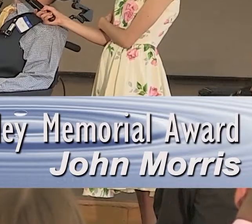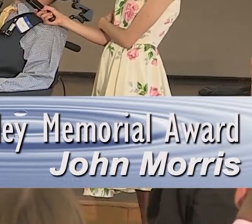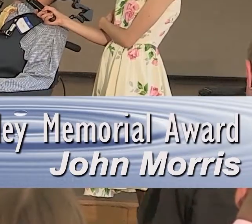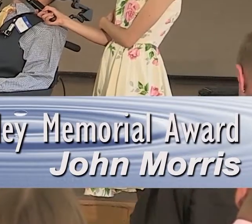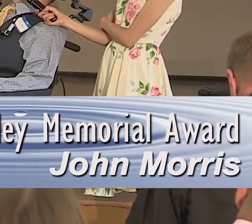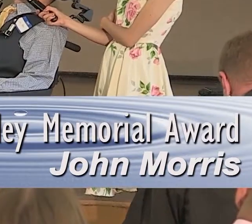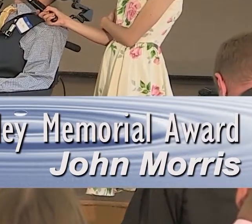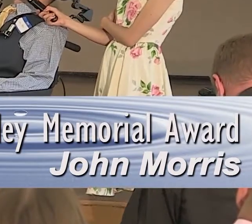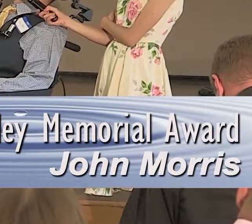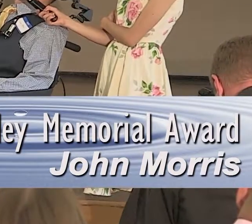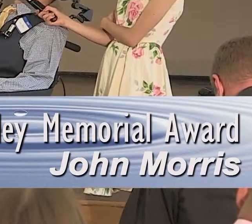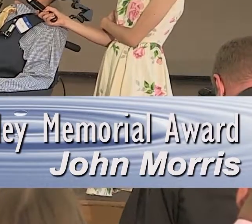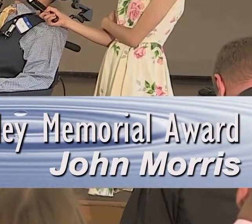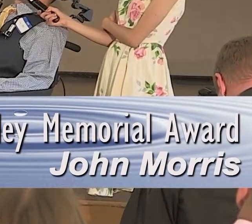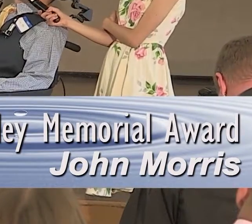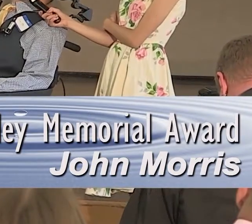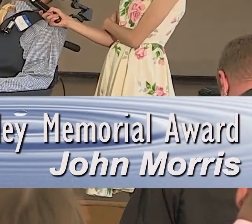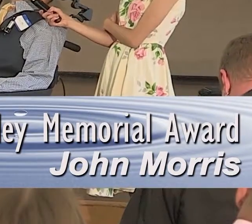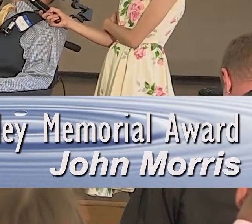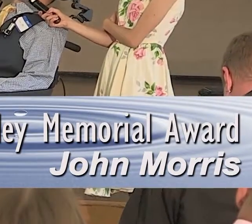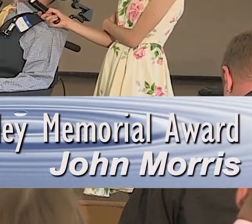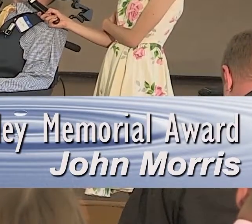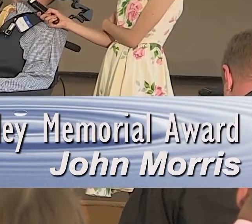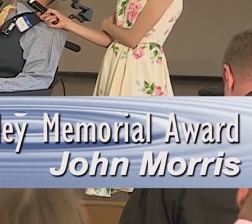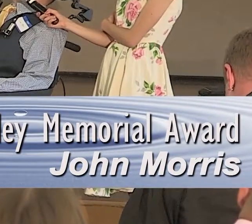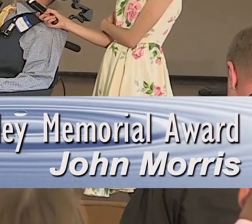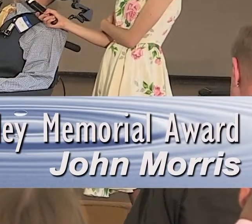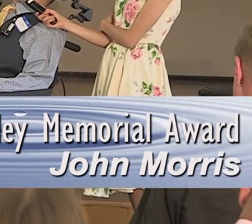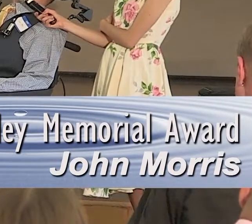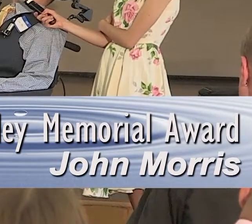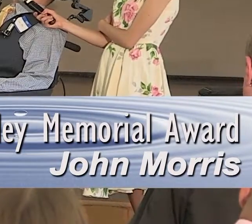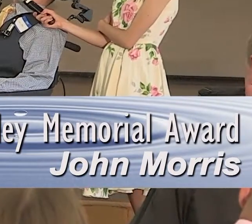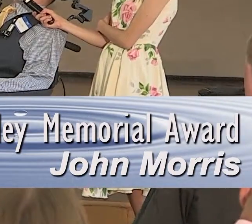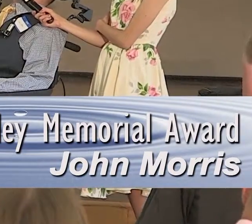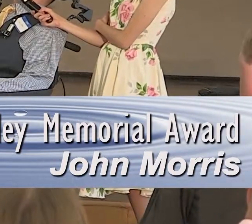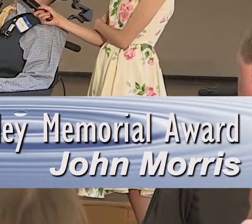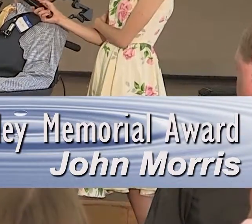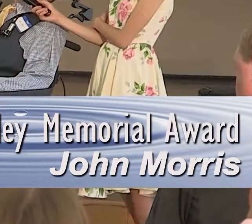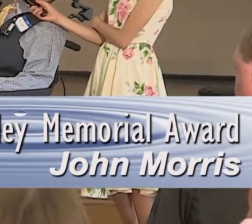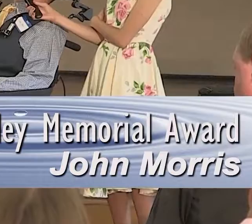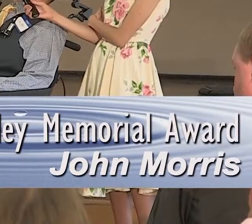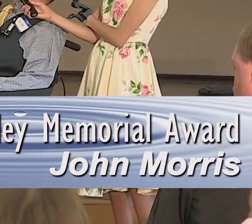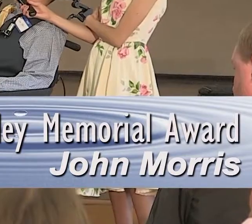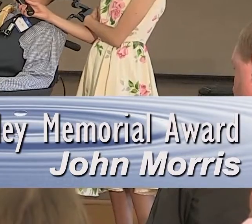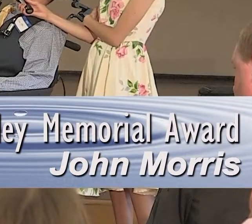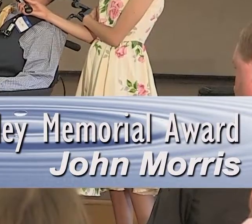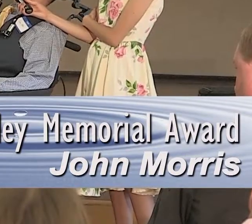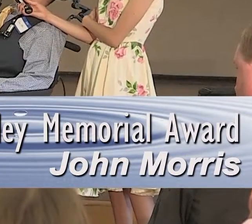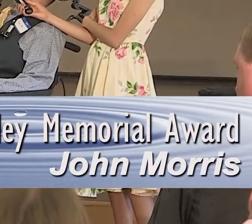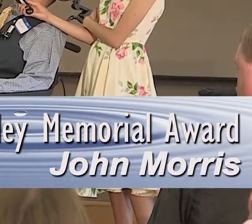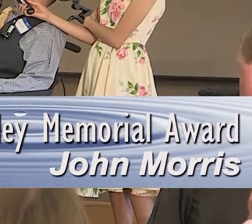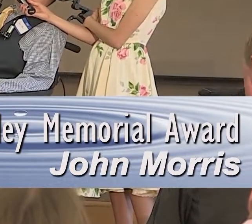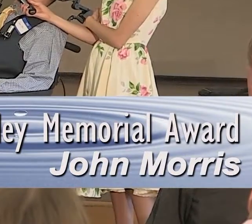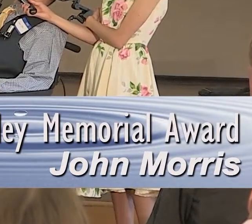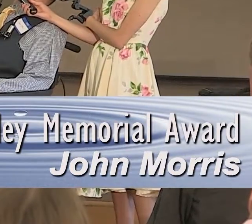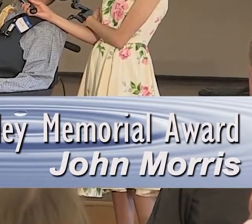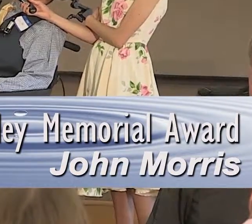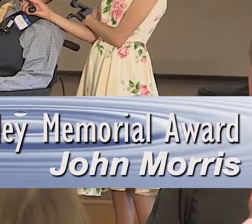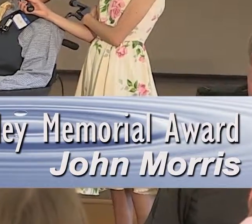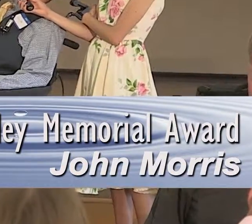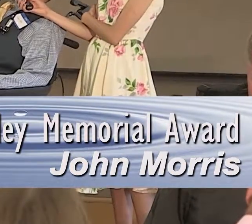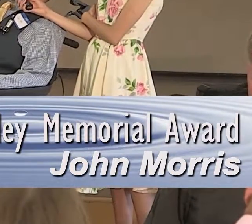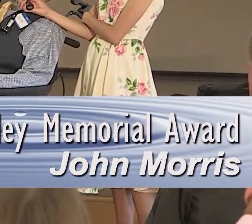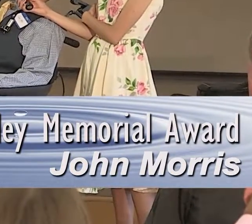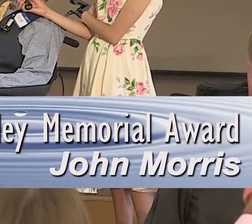and do more for people with disabilities. Terry, you're one of the biggest parts and a big foundation of my success, man.